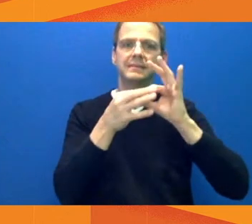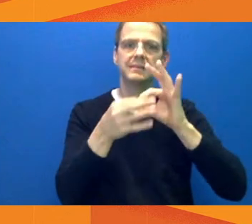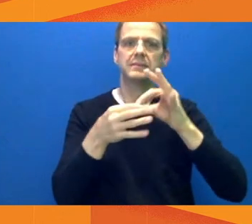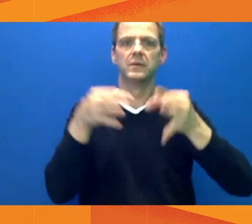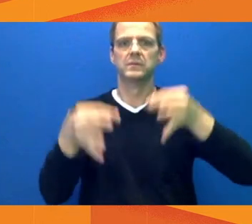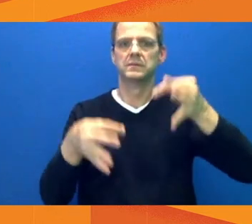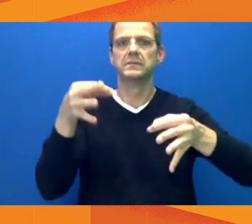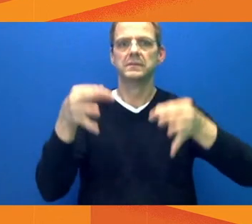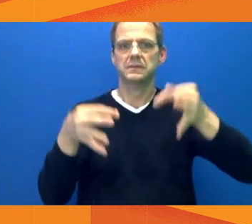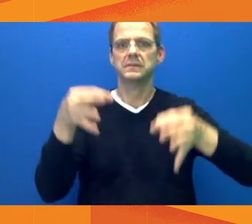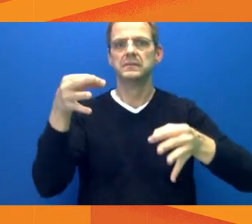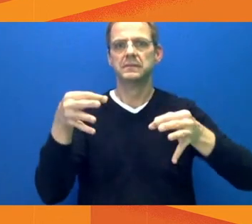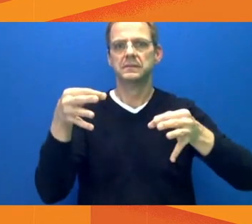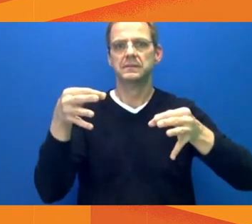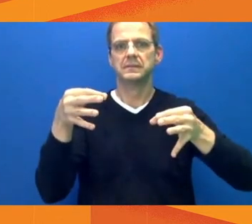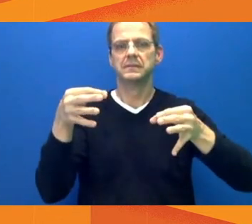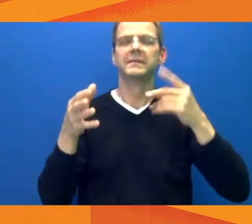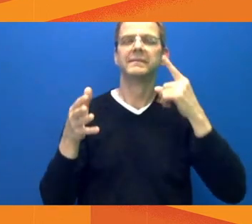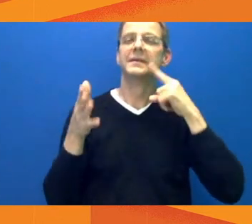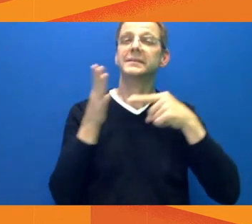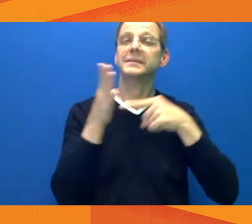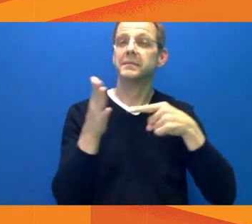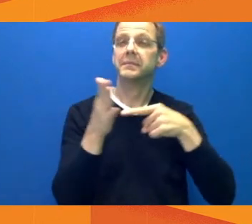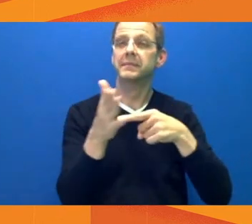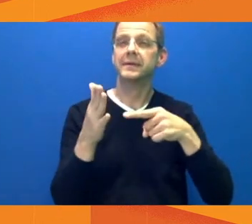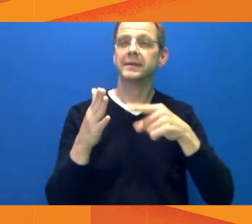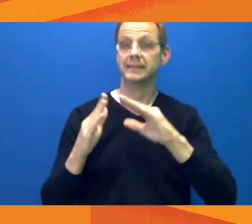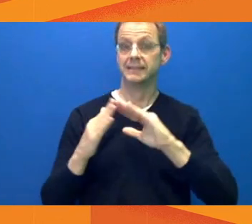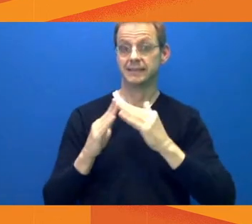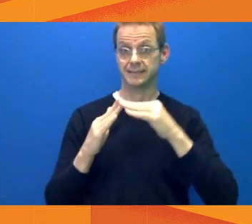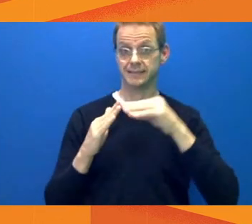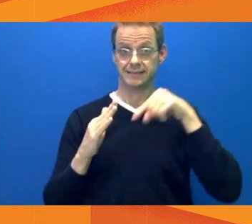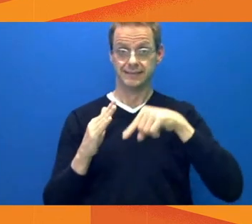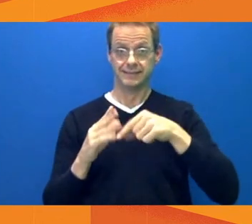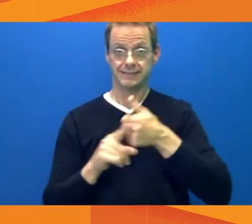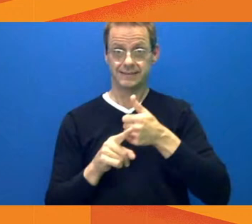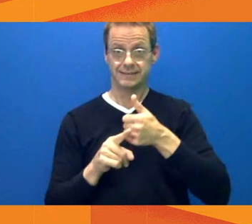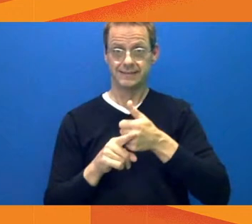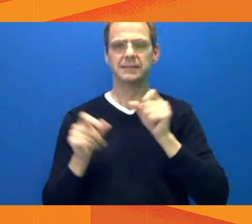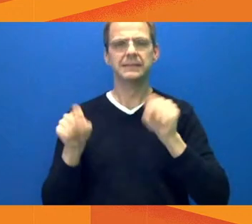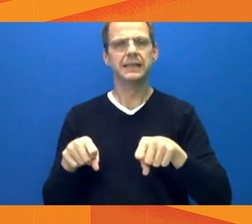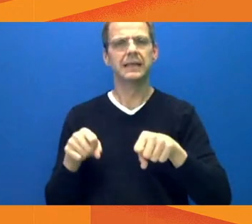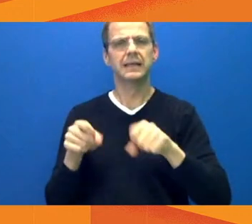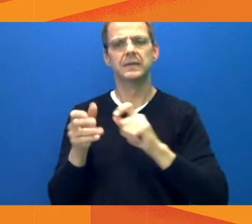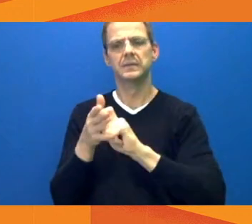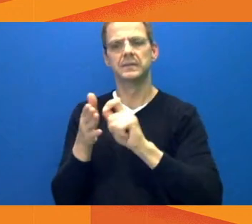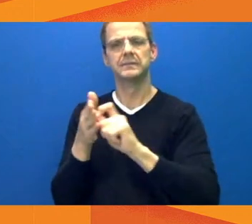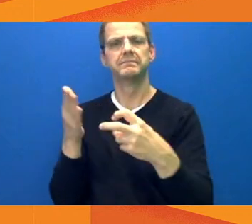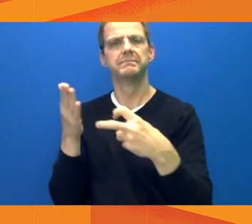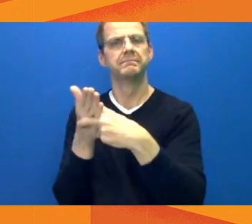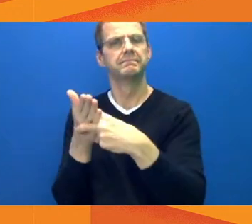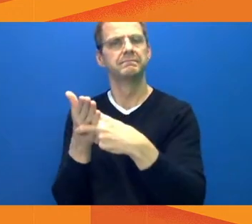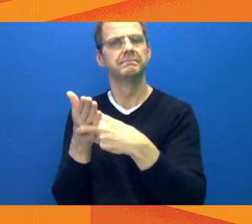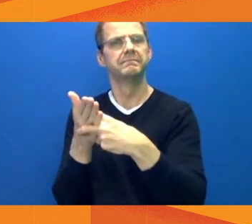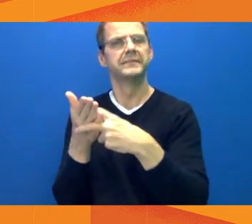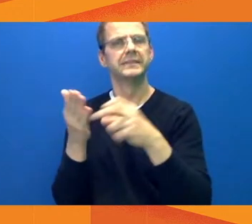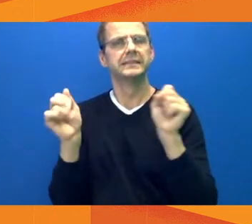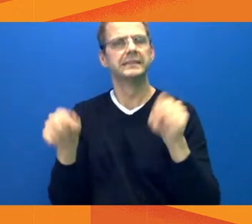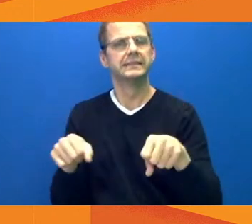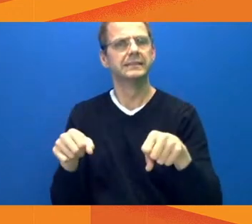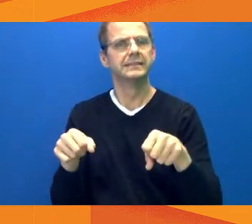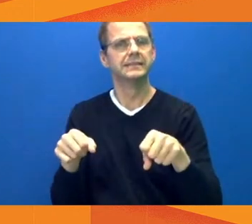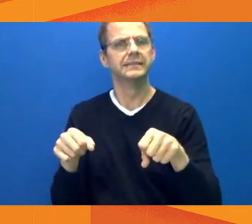a provincial health order. It's another another to follow through on making that stick through the courts.